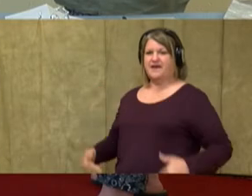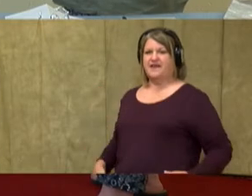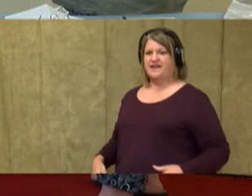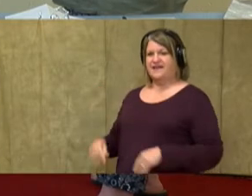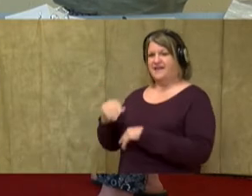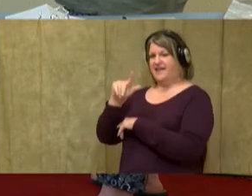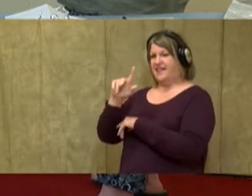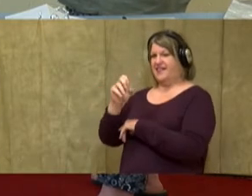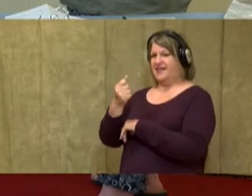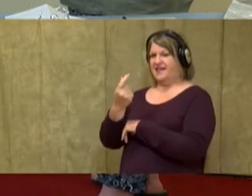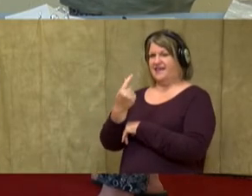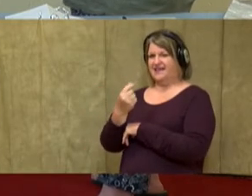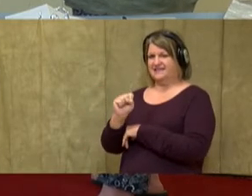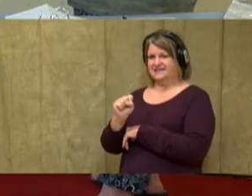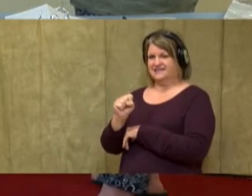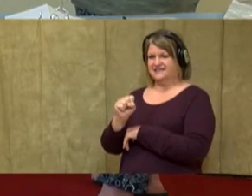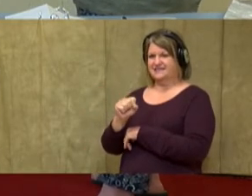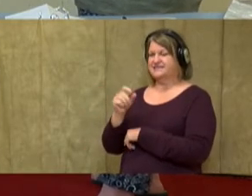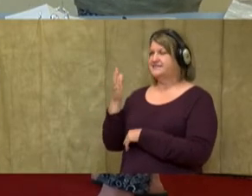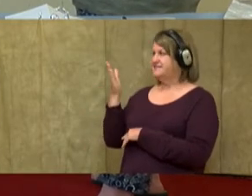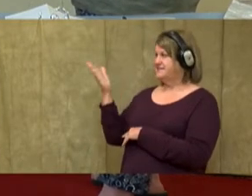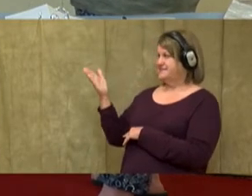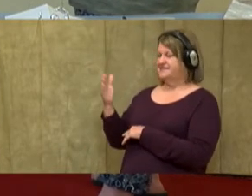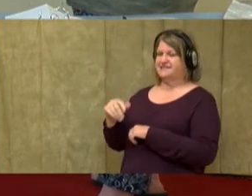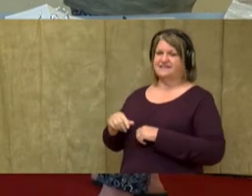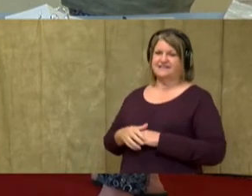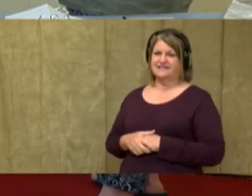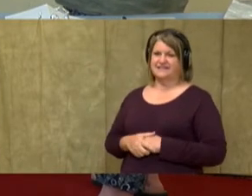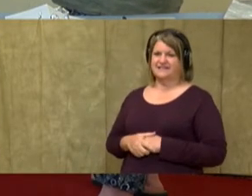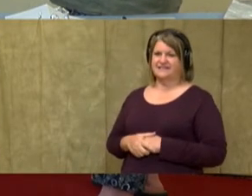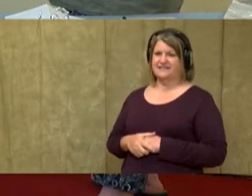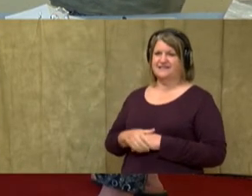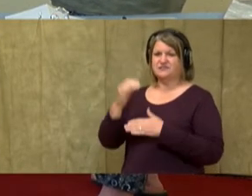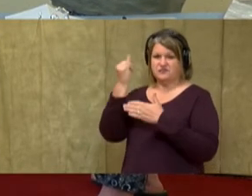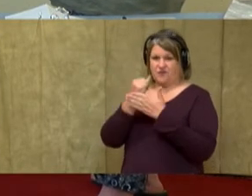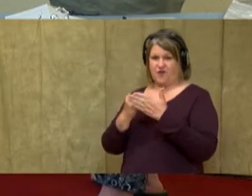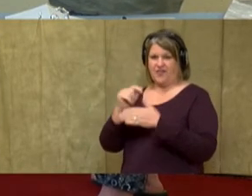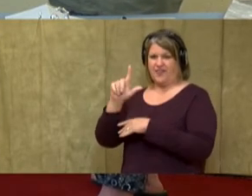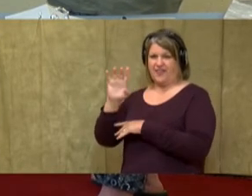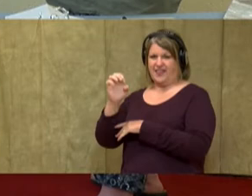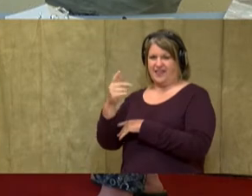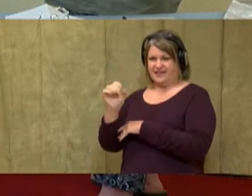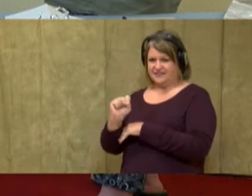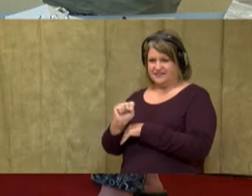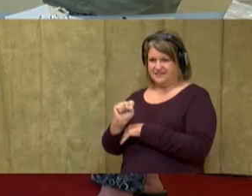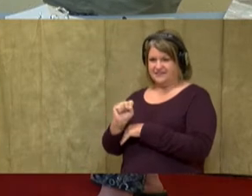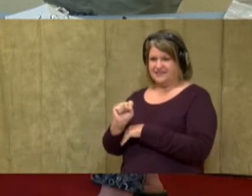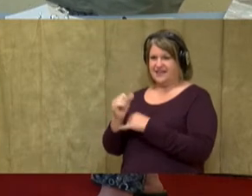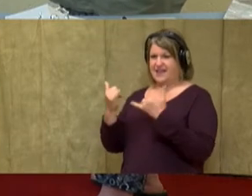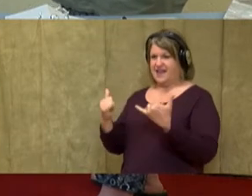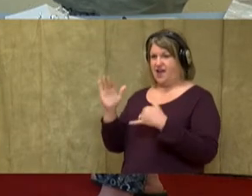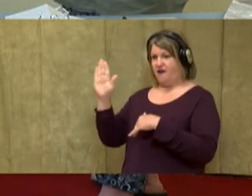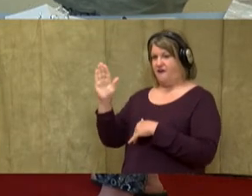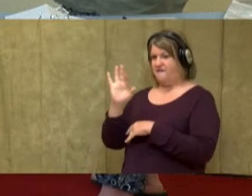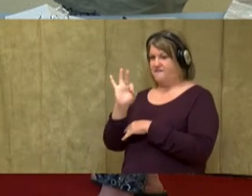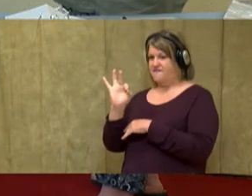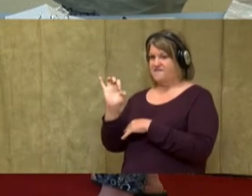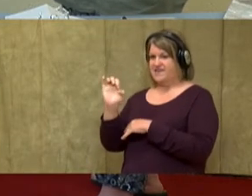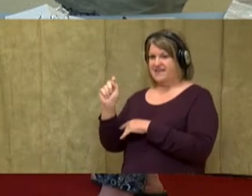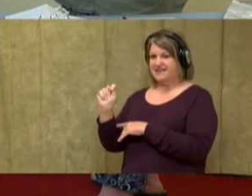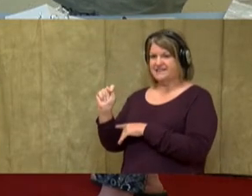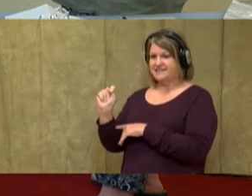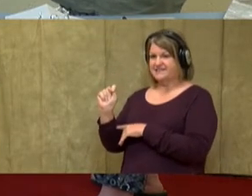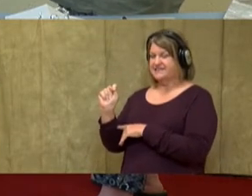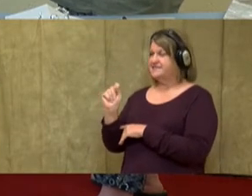legs are going to be spread out, guys. Let's draw the legs kind of straight out. then her little feet right